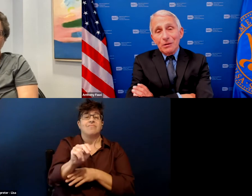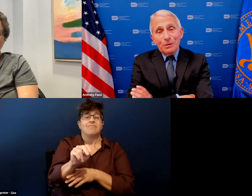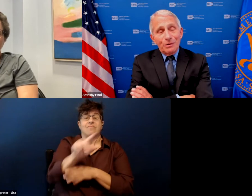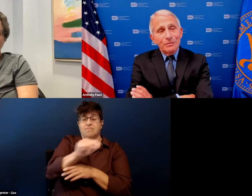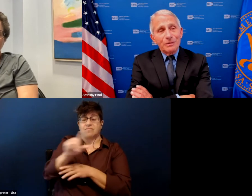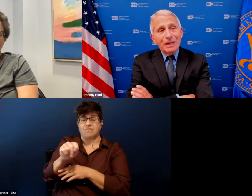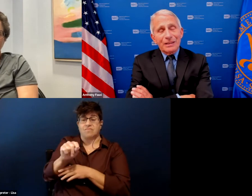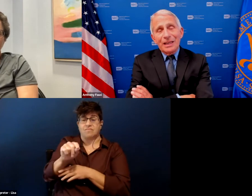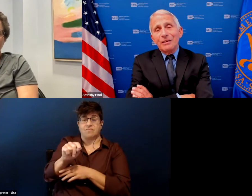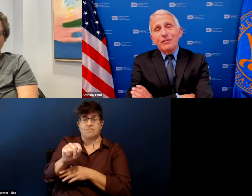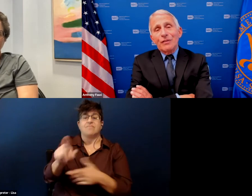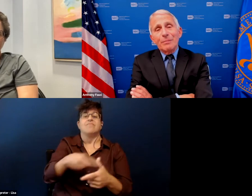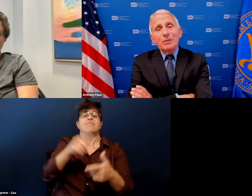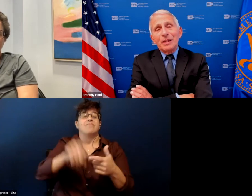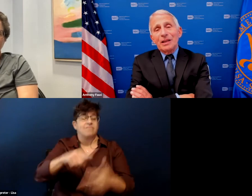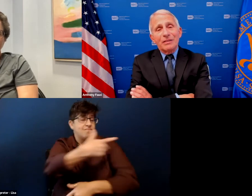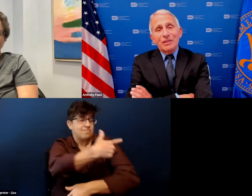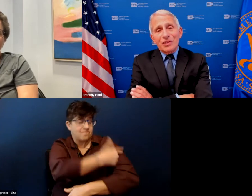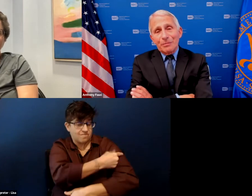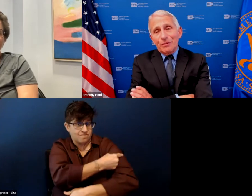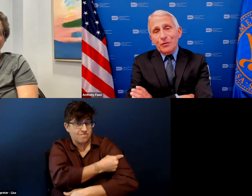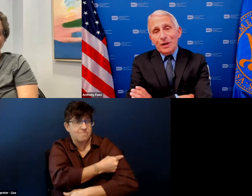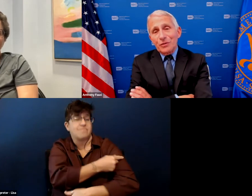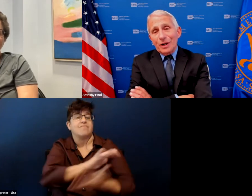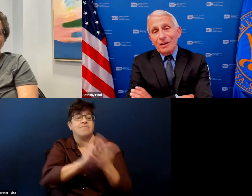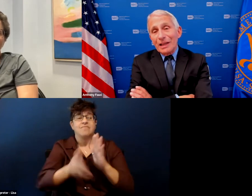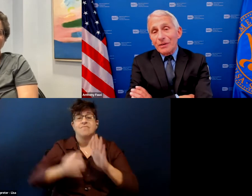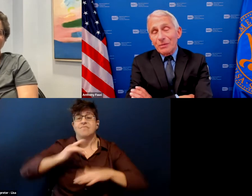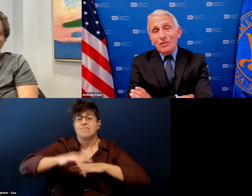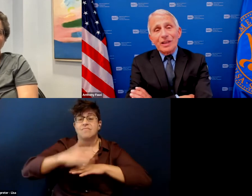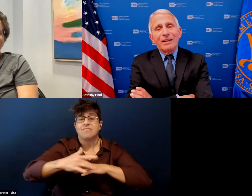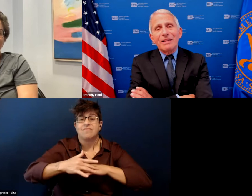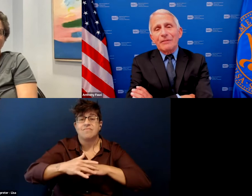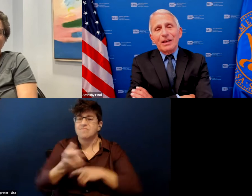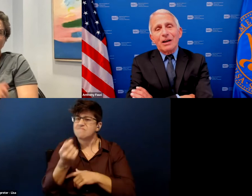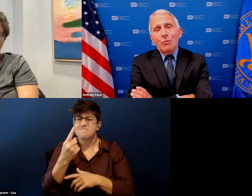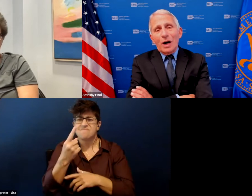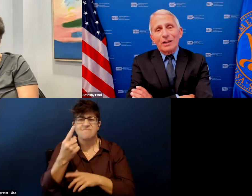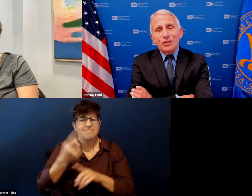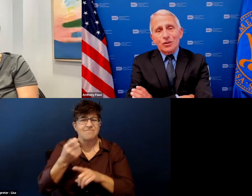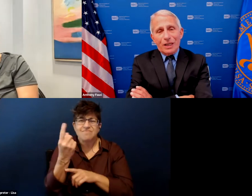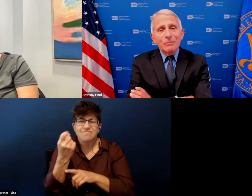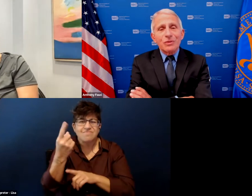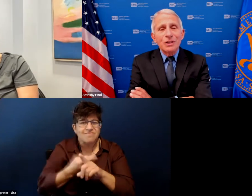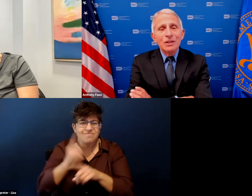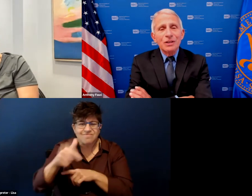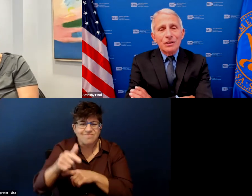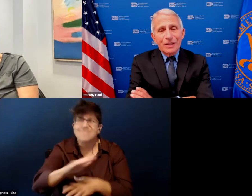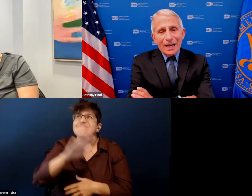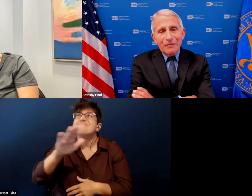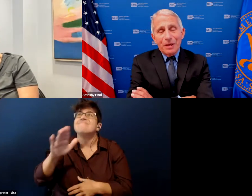available at the end of november at the beginning of december of 2020 11 months later never in our wildest dreams